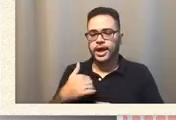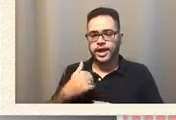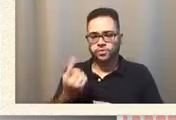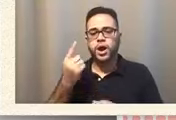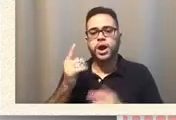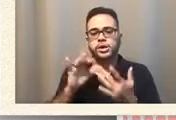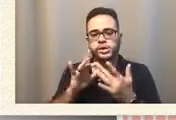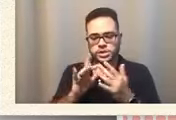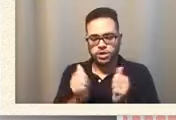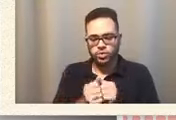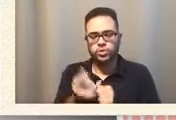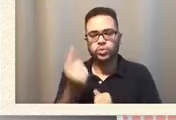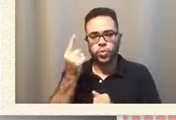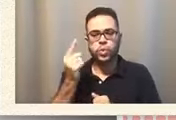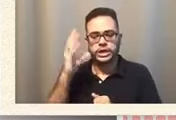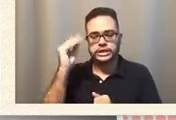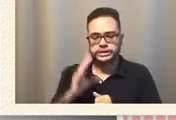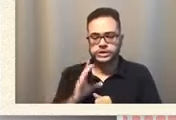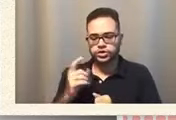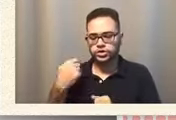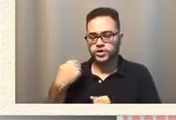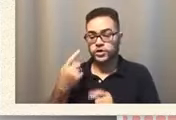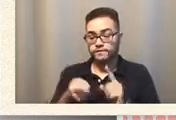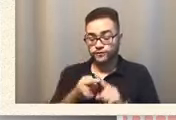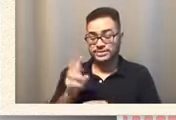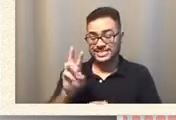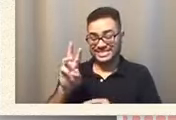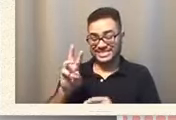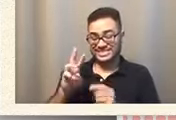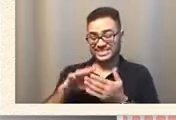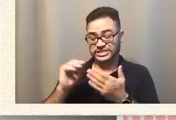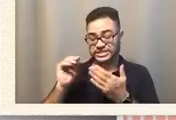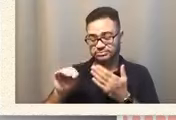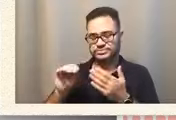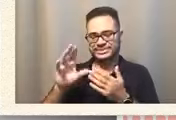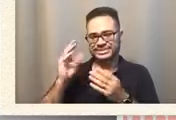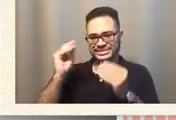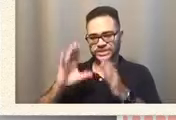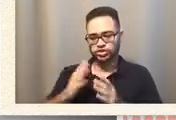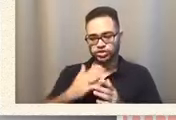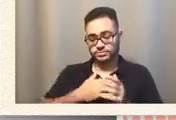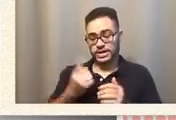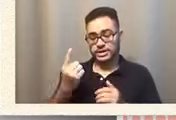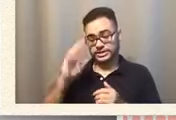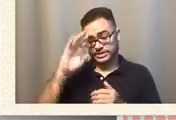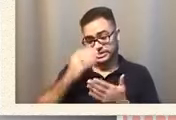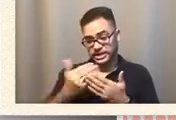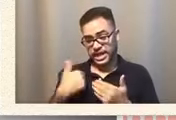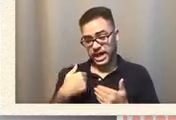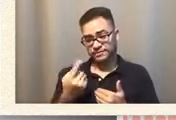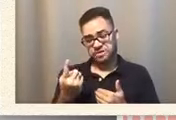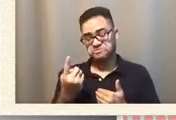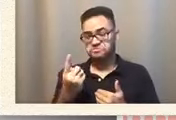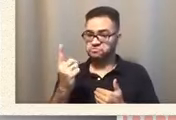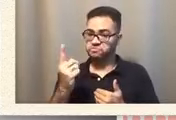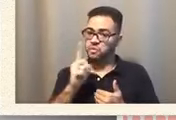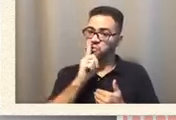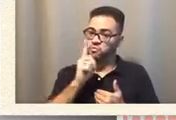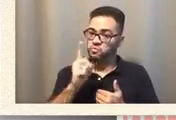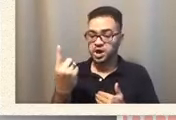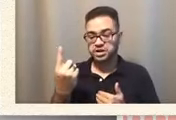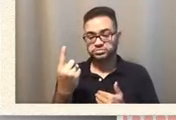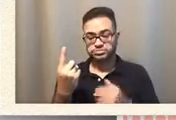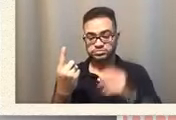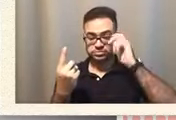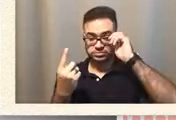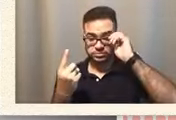From six teachers that my son has, there's only one that has really, like, basically wanting